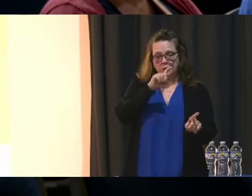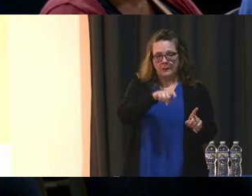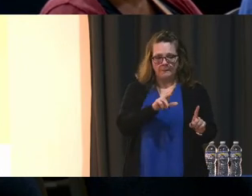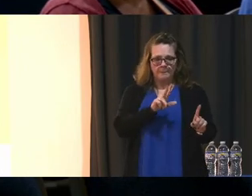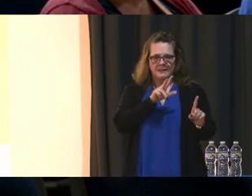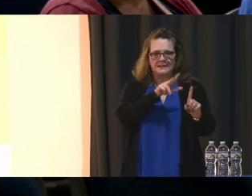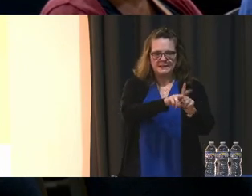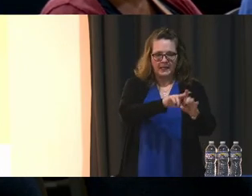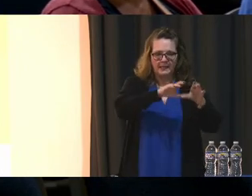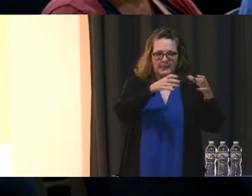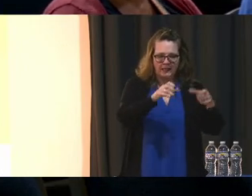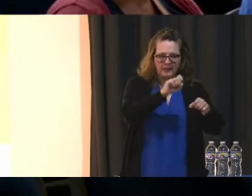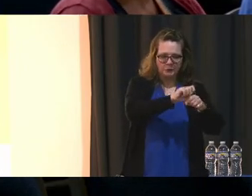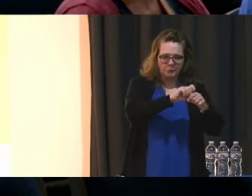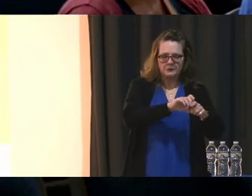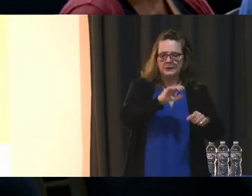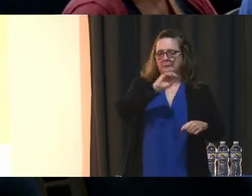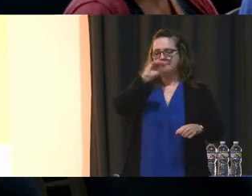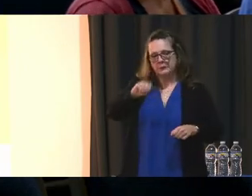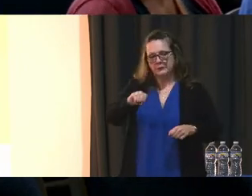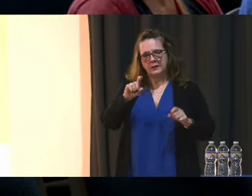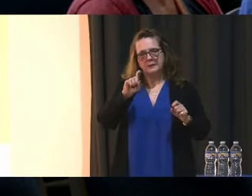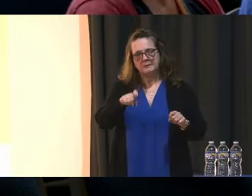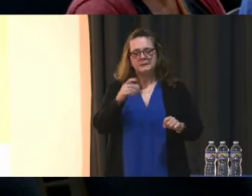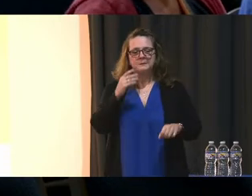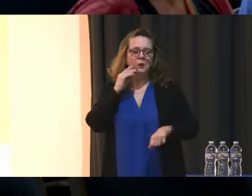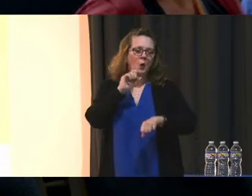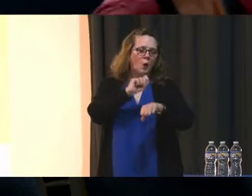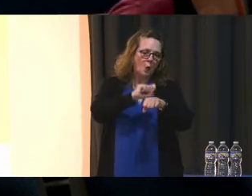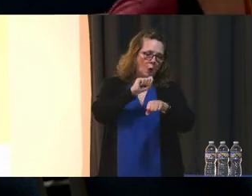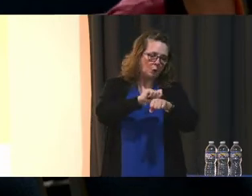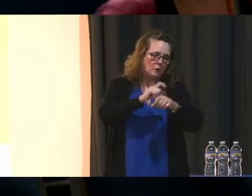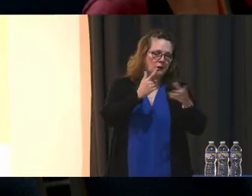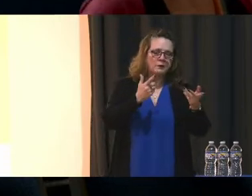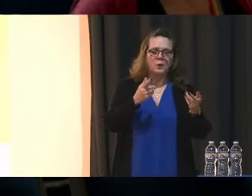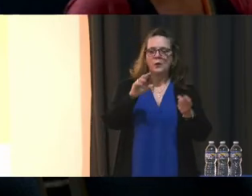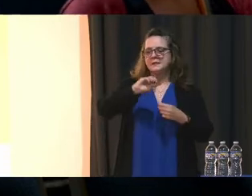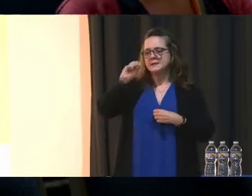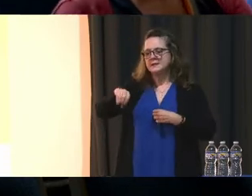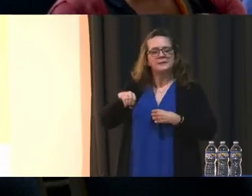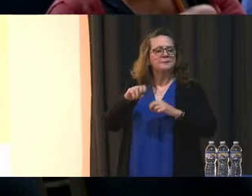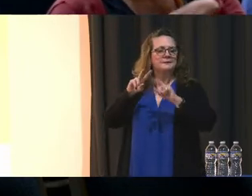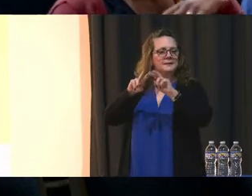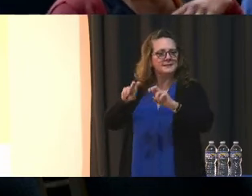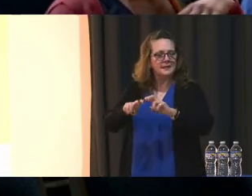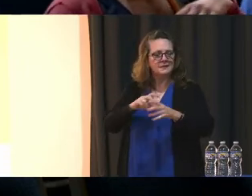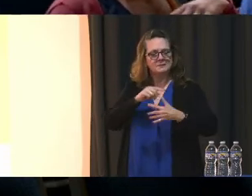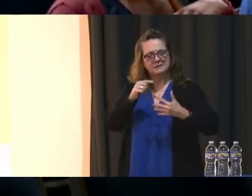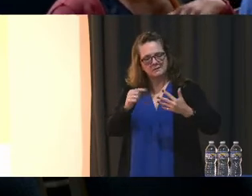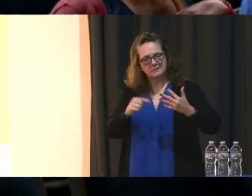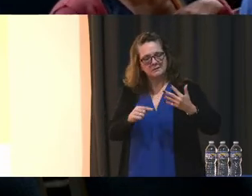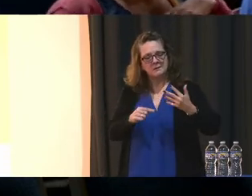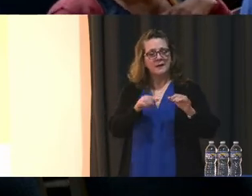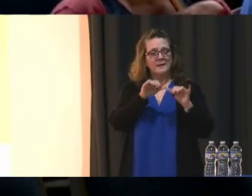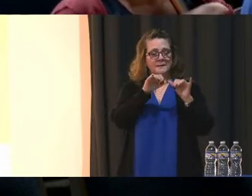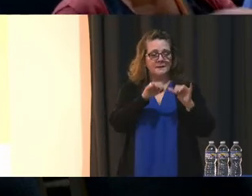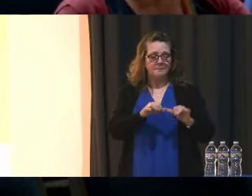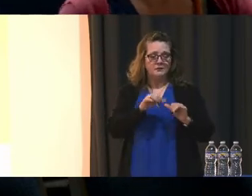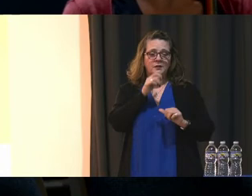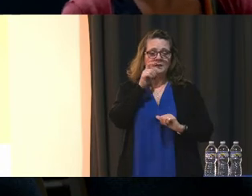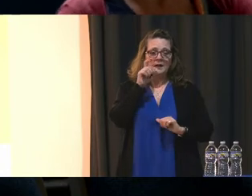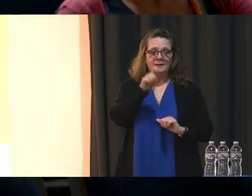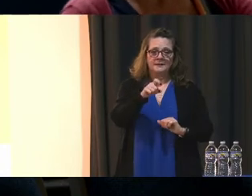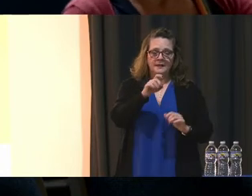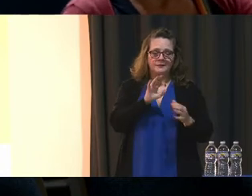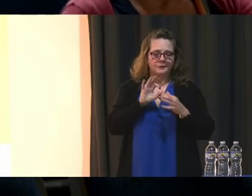classwork, a certain percentage, you know, is like homework or, you know, assessments, and all of these measures are not necessarily